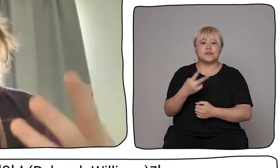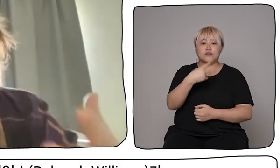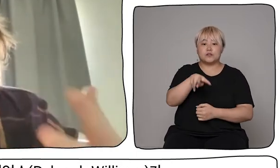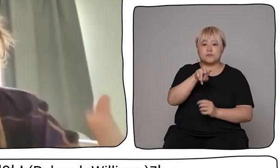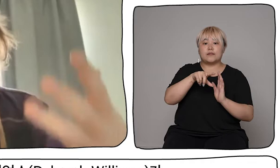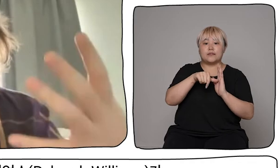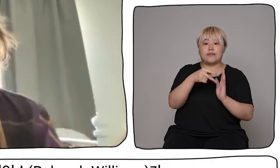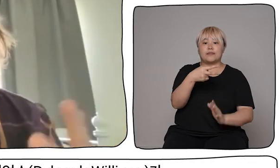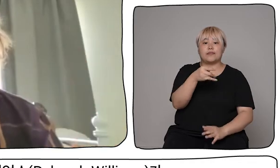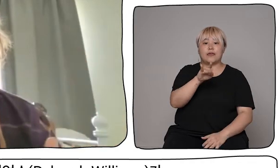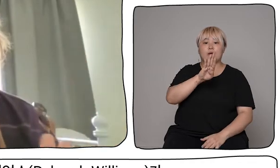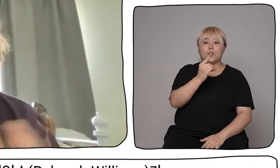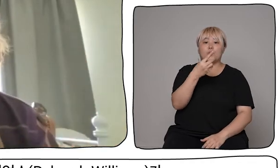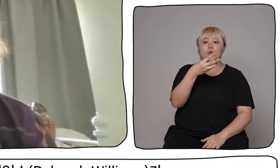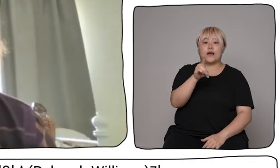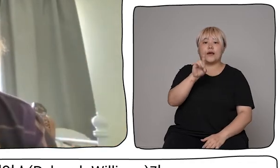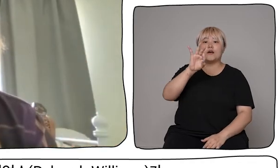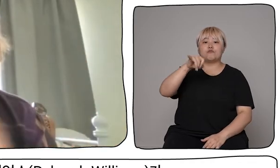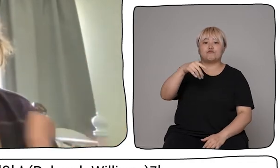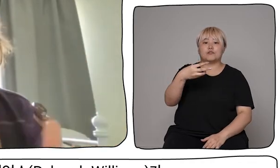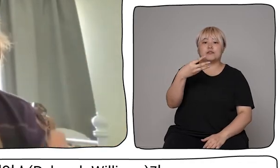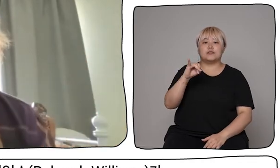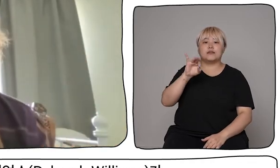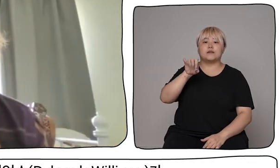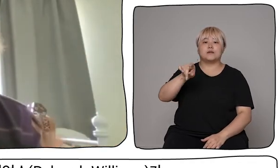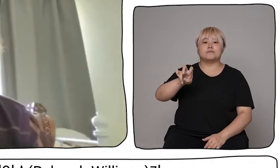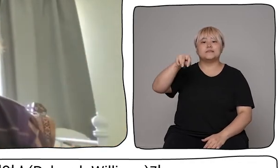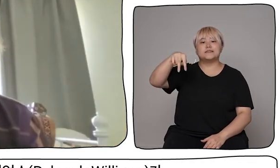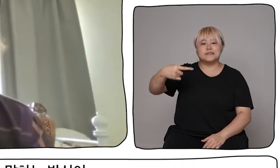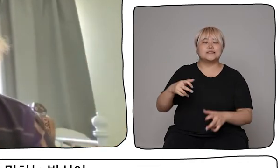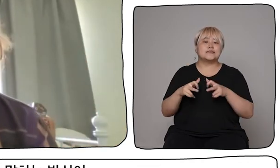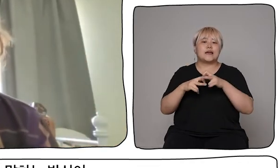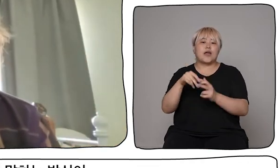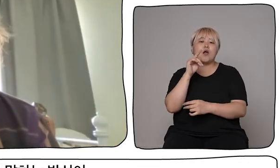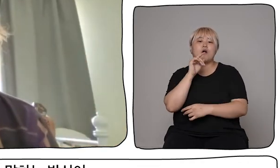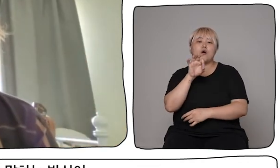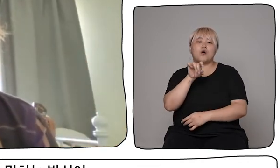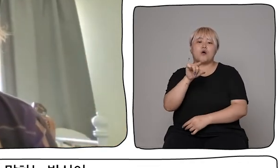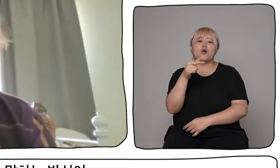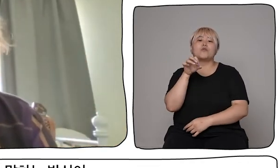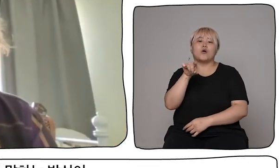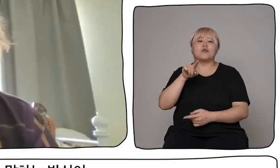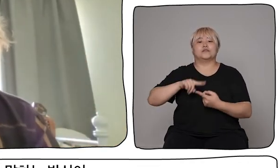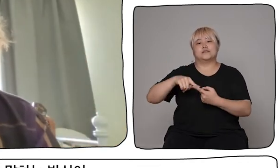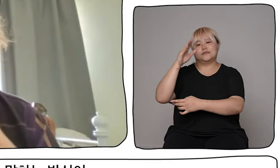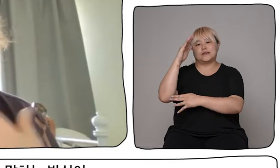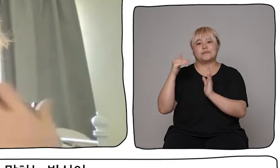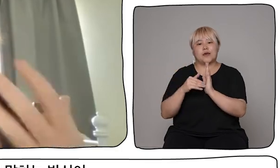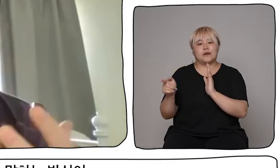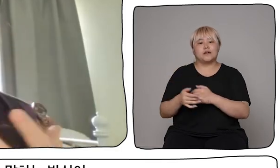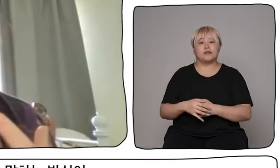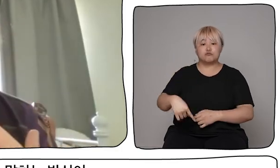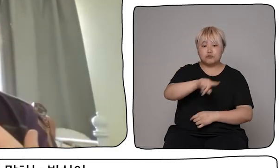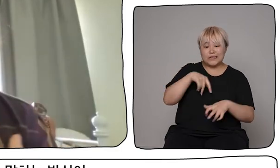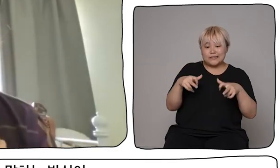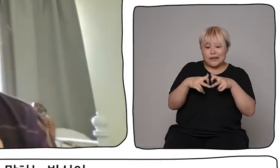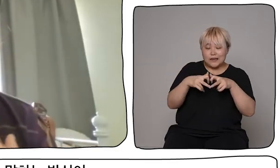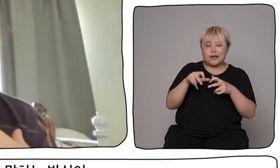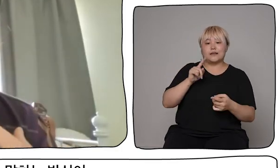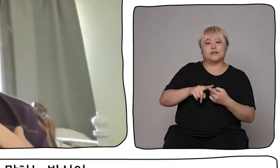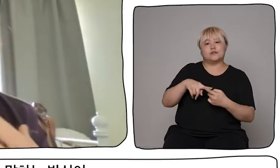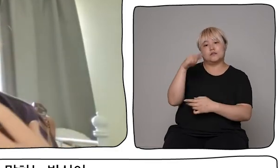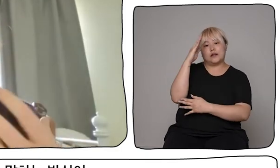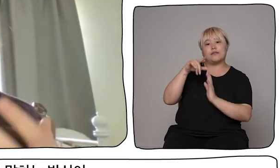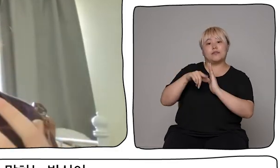artist Deborah Williams on the language of disability, the way in which we talk and reference disability